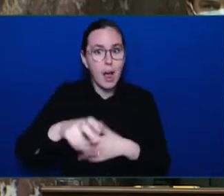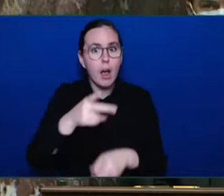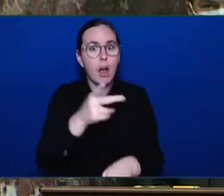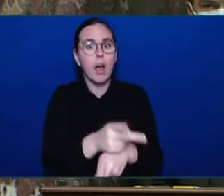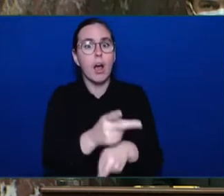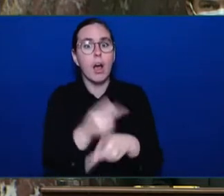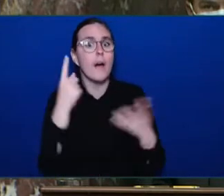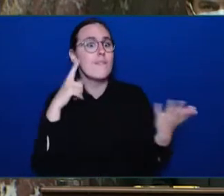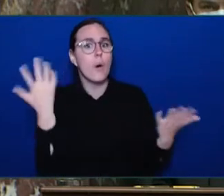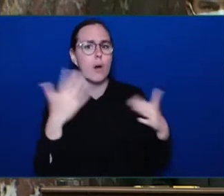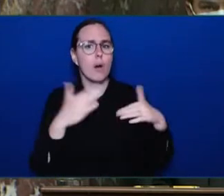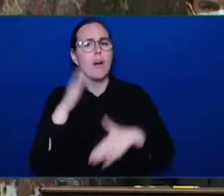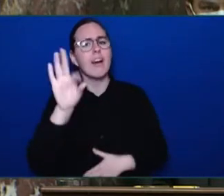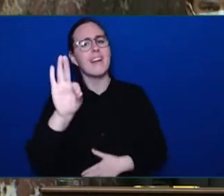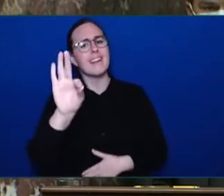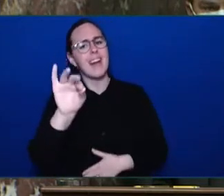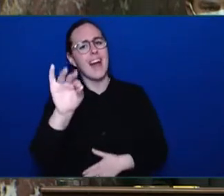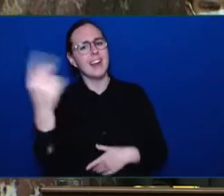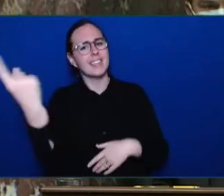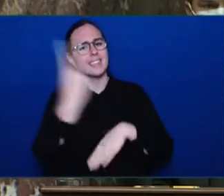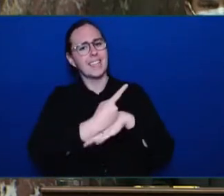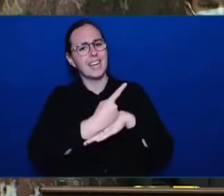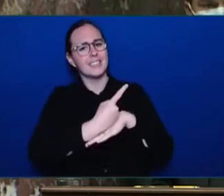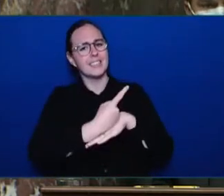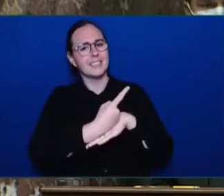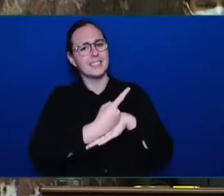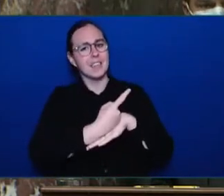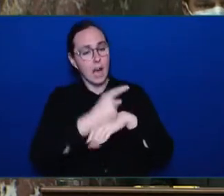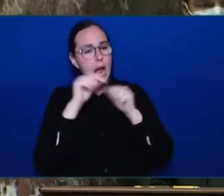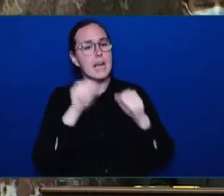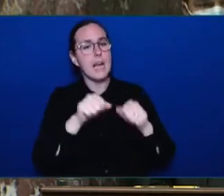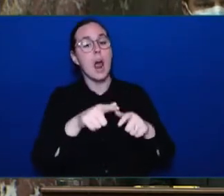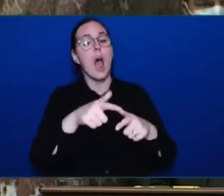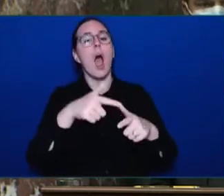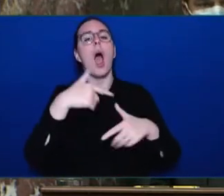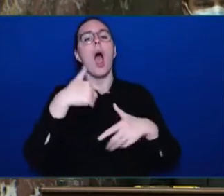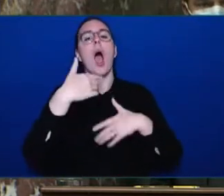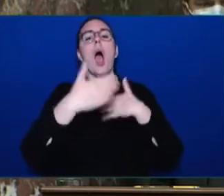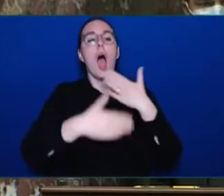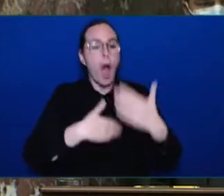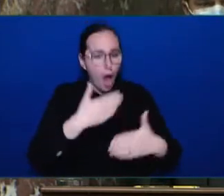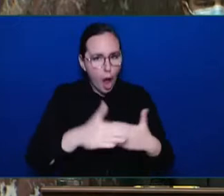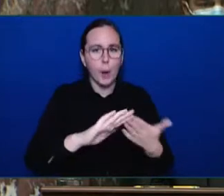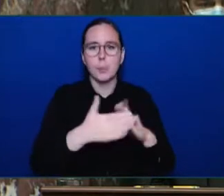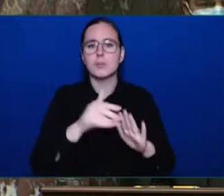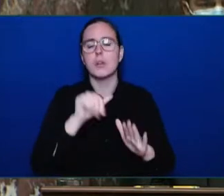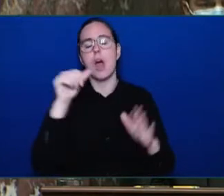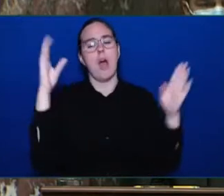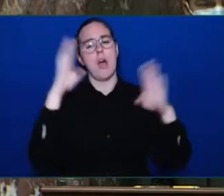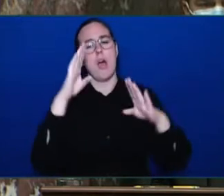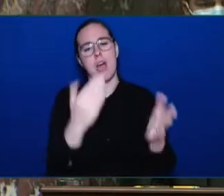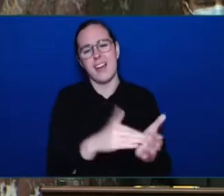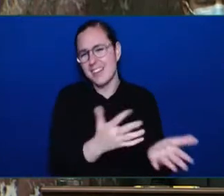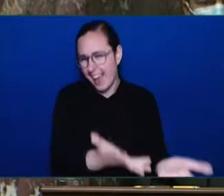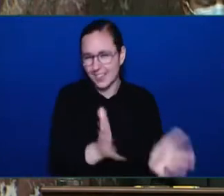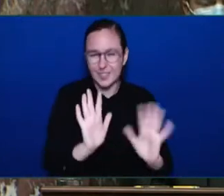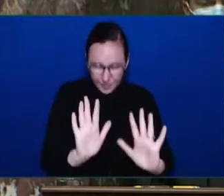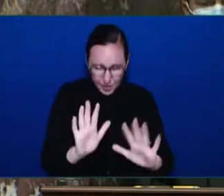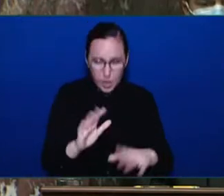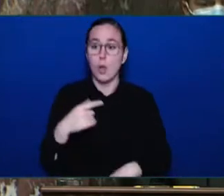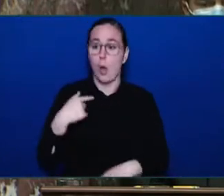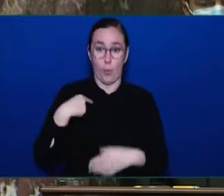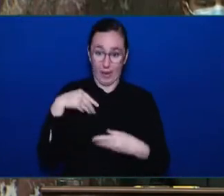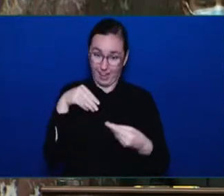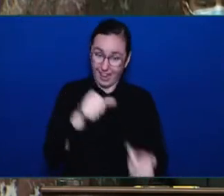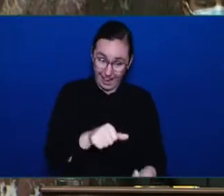becoming repeat offenders. Mr. Speaker, we need to spend funds and we need federal government help to do that. Mr. Speaker, the